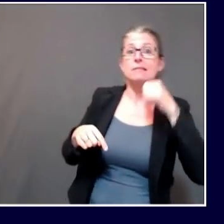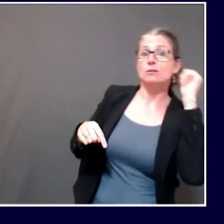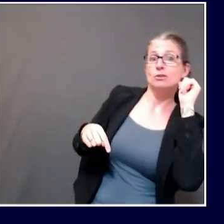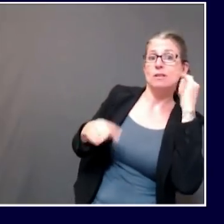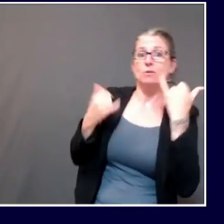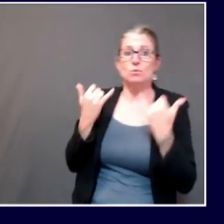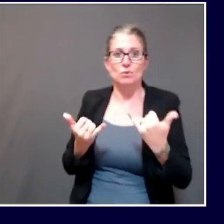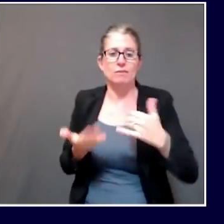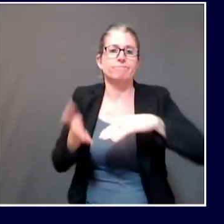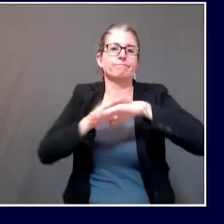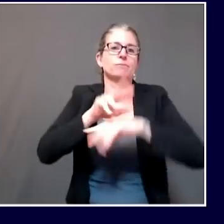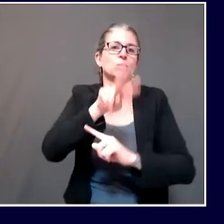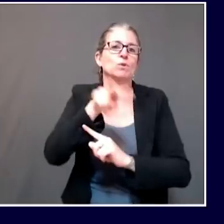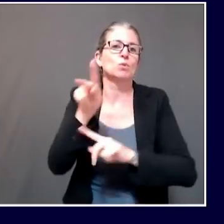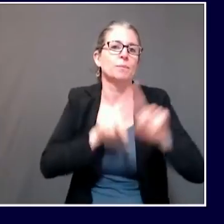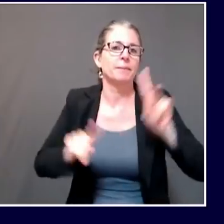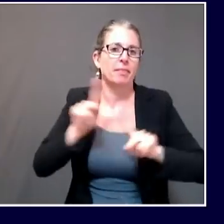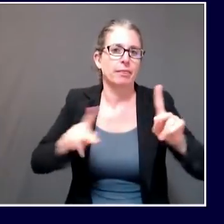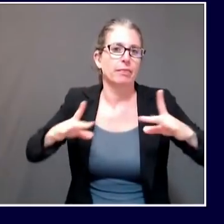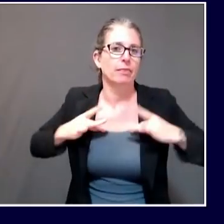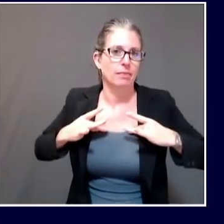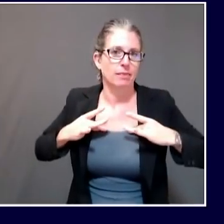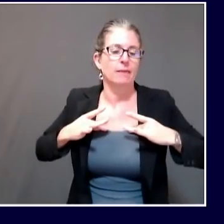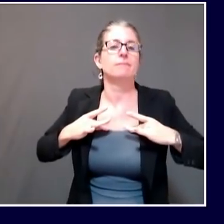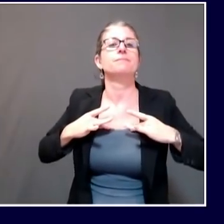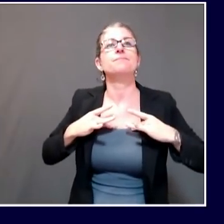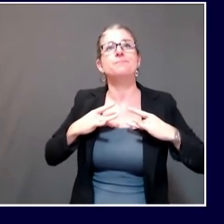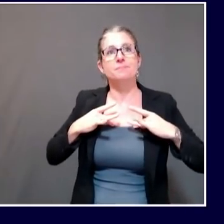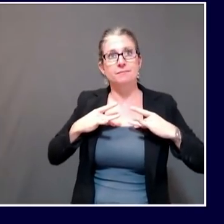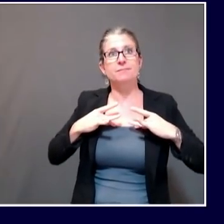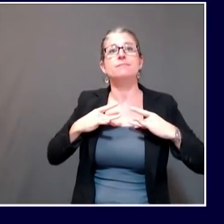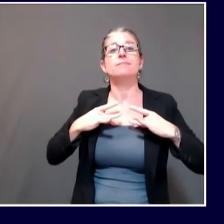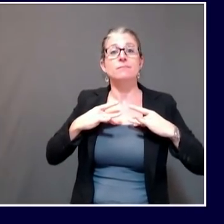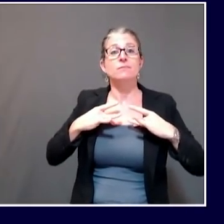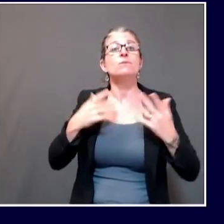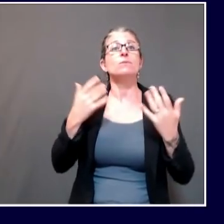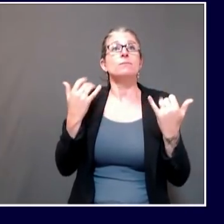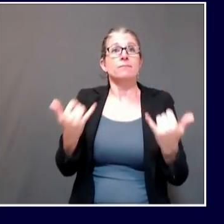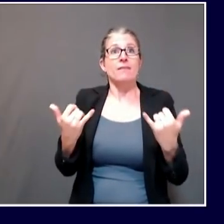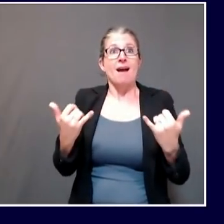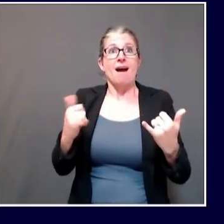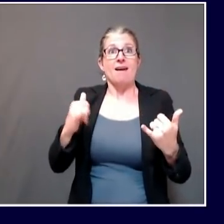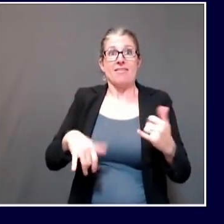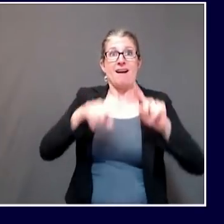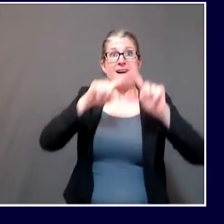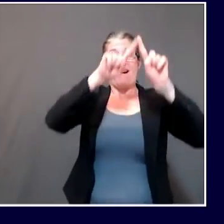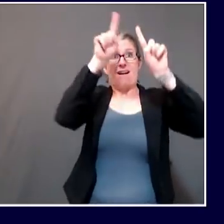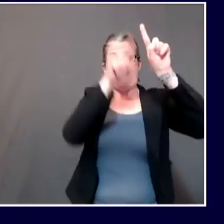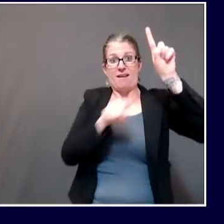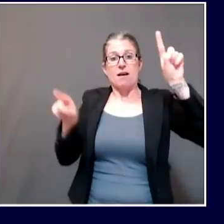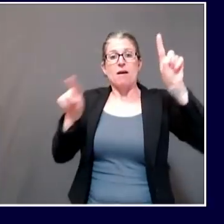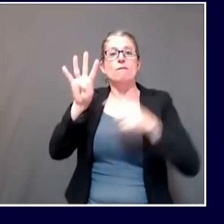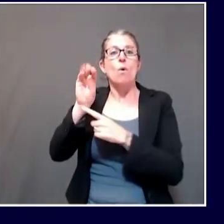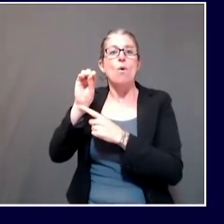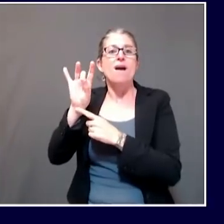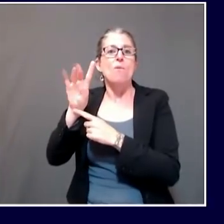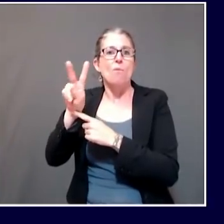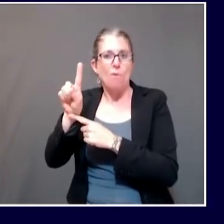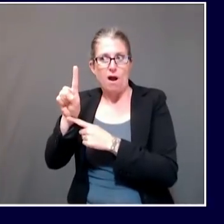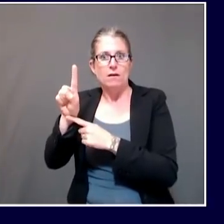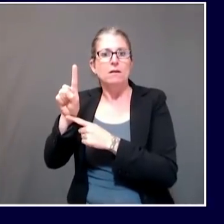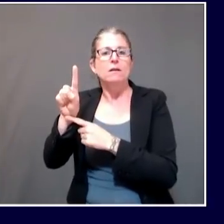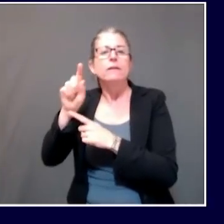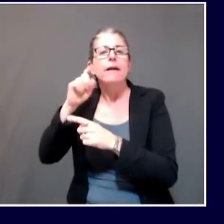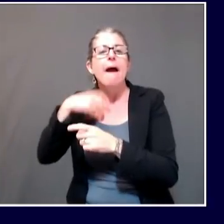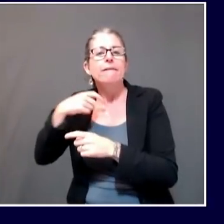Of those cases, 4,081 are confirmed and 467 are